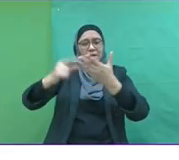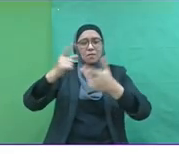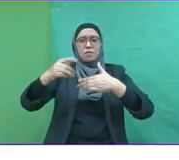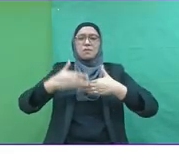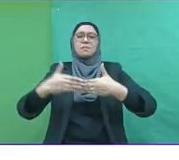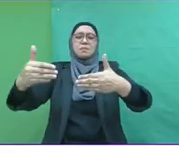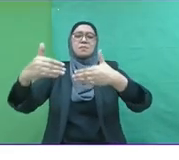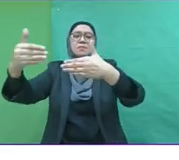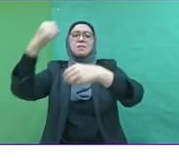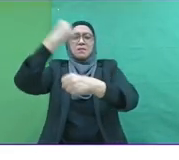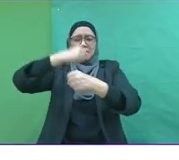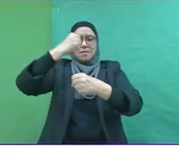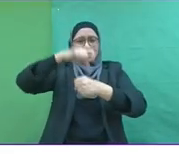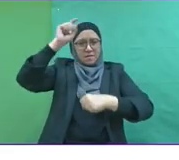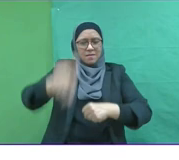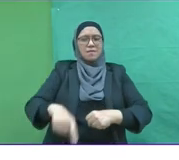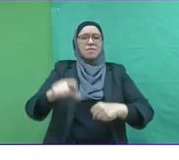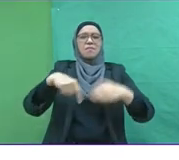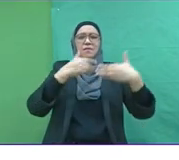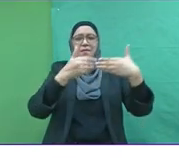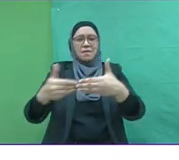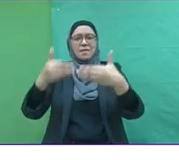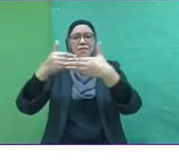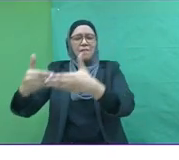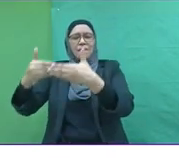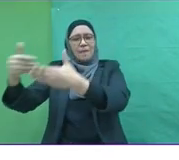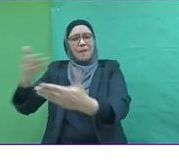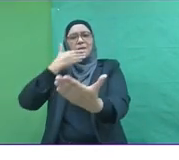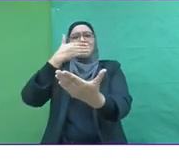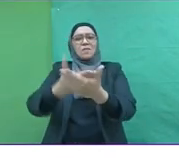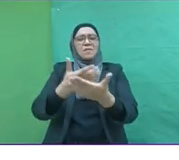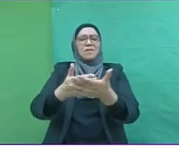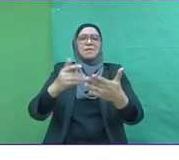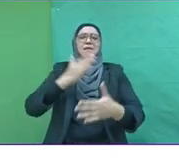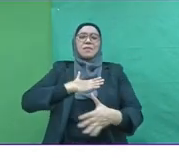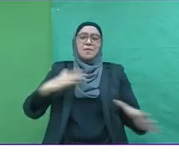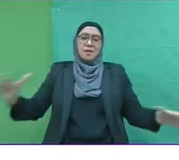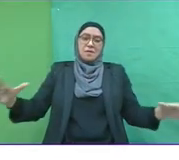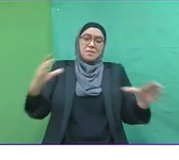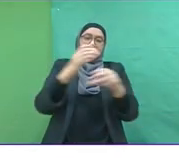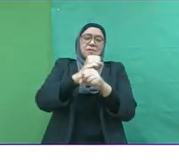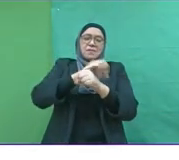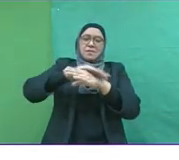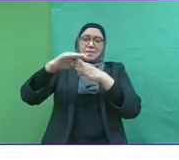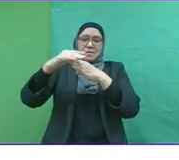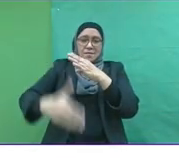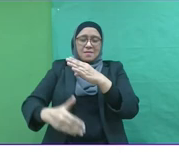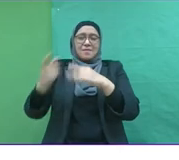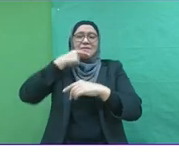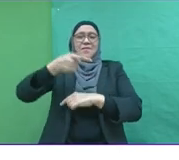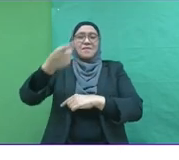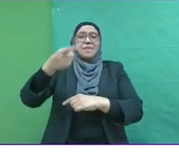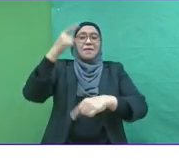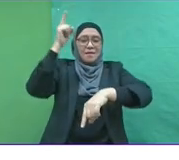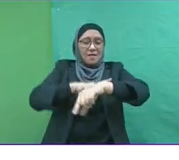You need to execute, execute, execute well. So in conclusion, I'd like to end by saying that in this